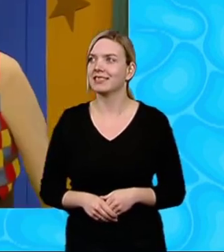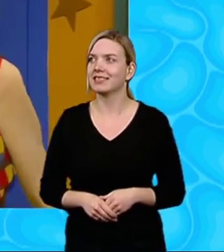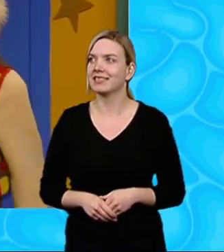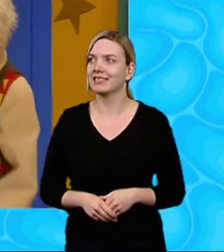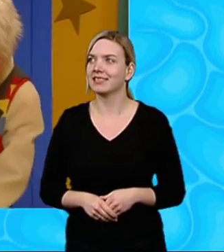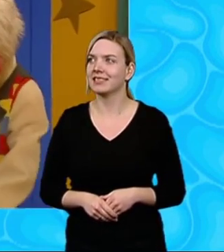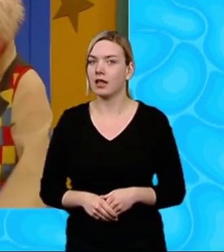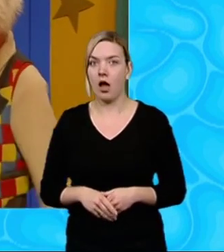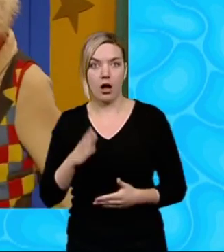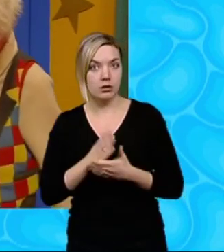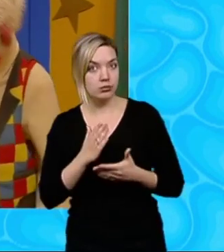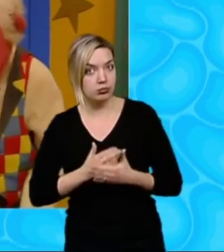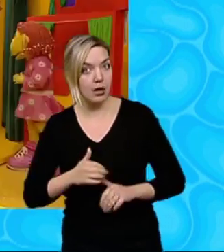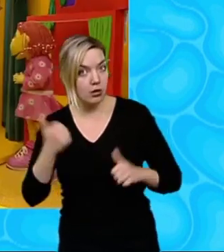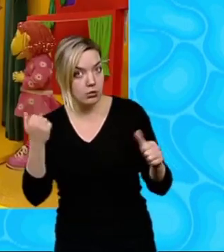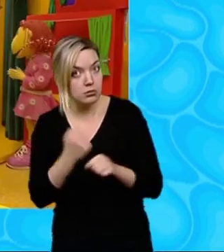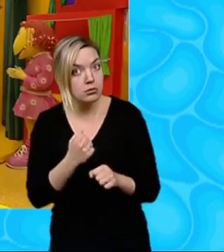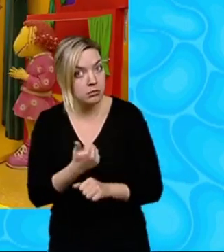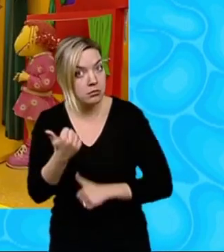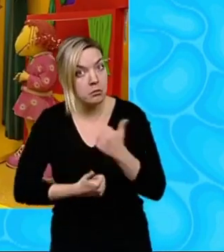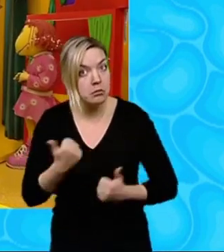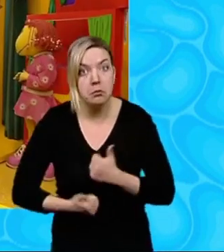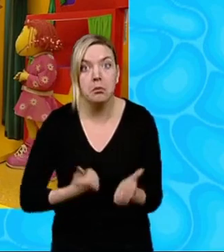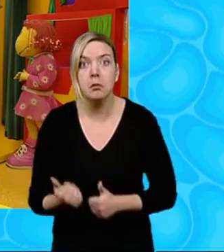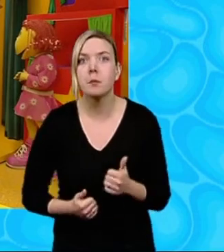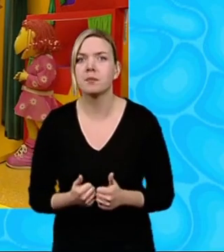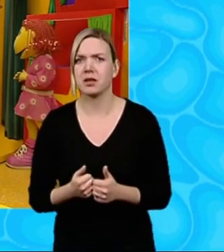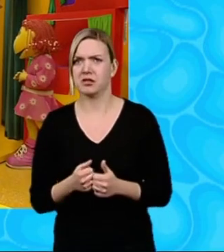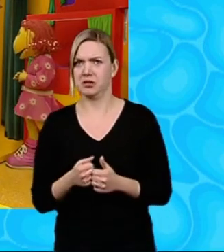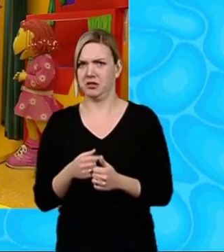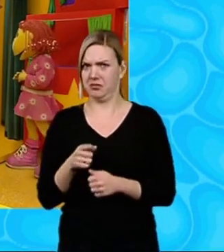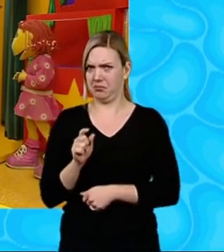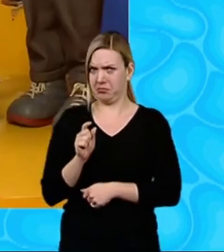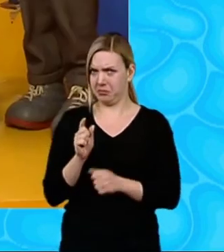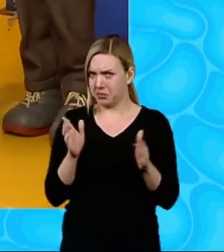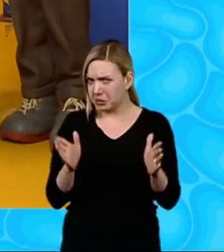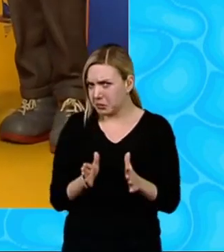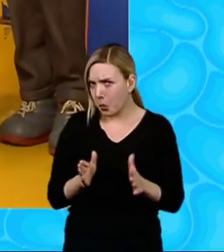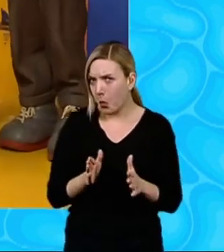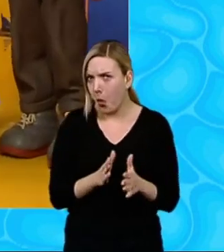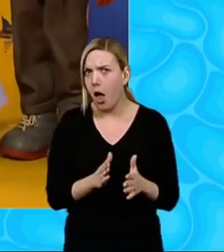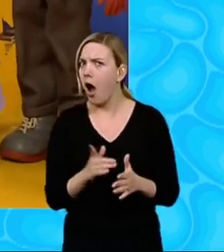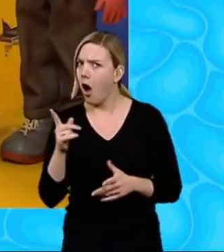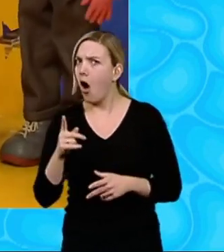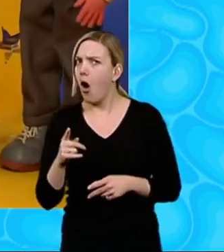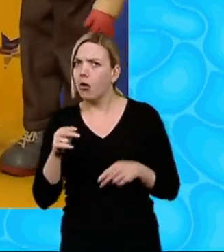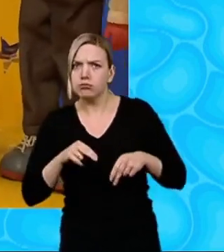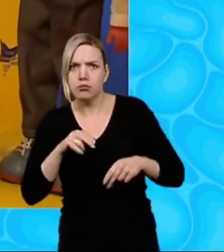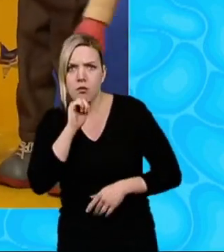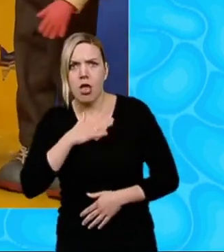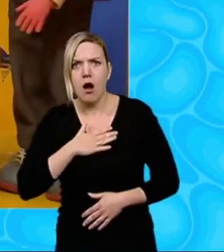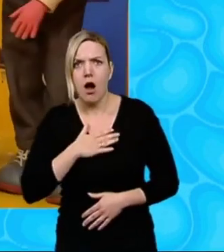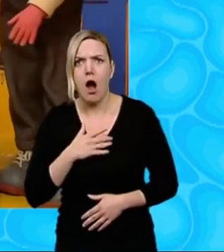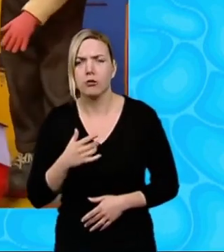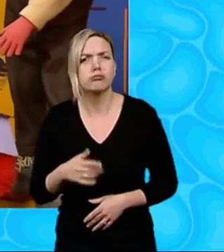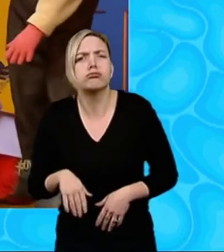It's really good, Milo Yeah, but isn't it a bit small? No, but I'm sure Doodles loves it, Jake Oh, small? What do you mean?